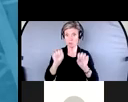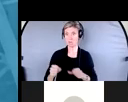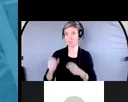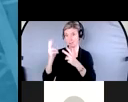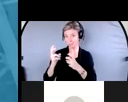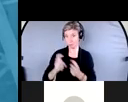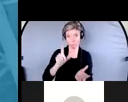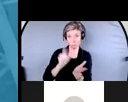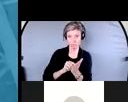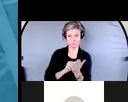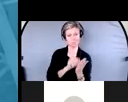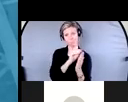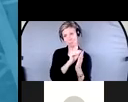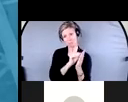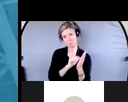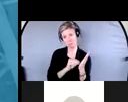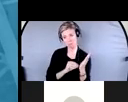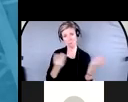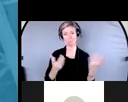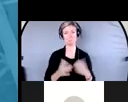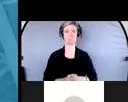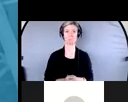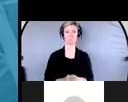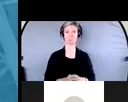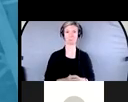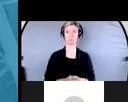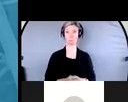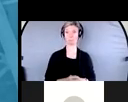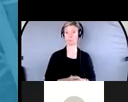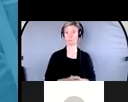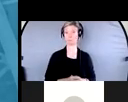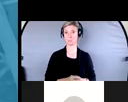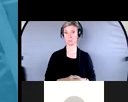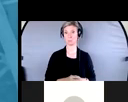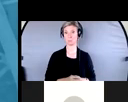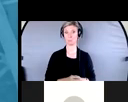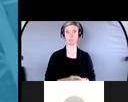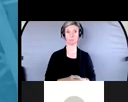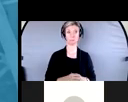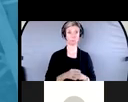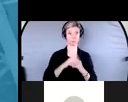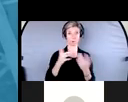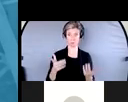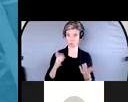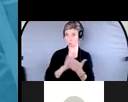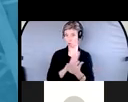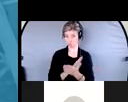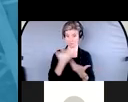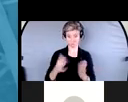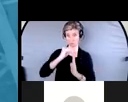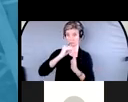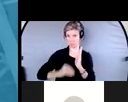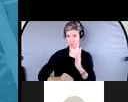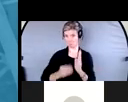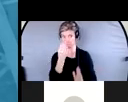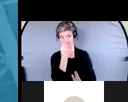down important information, share this, share where you've completed this form with someone you trust, so that if